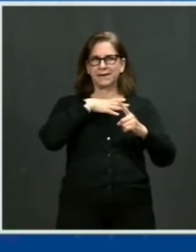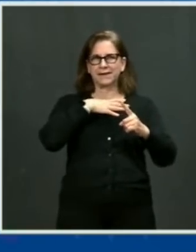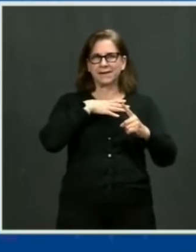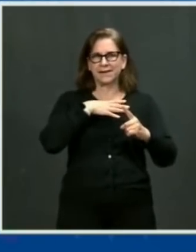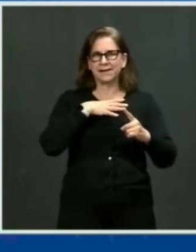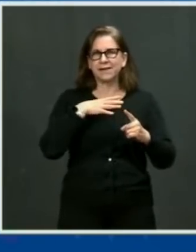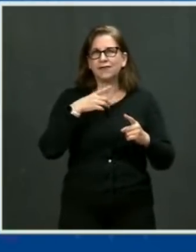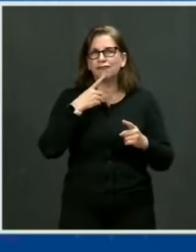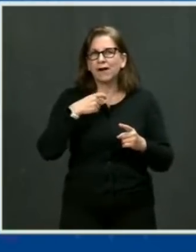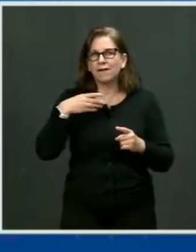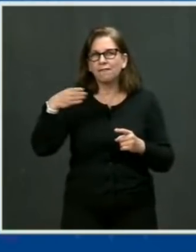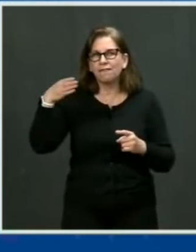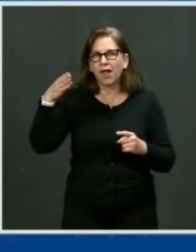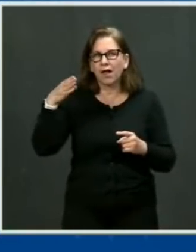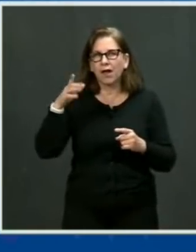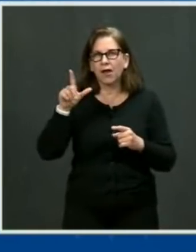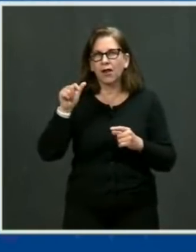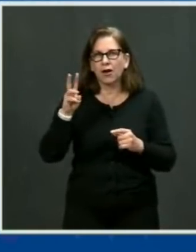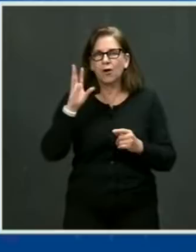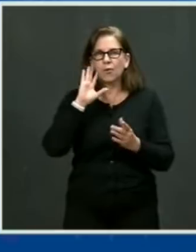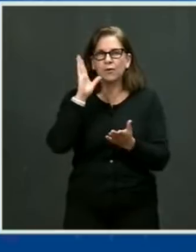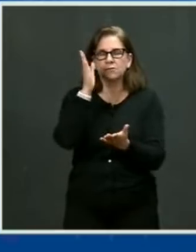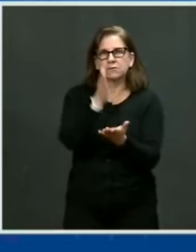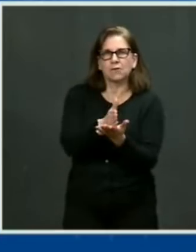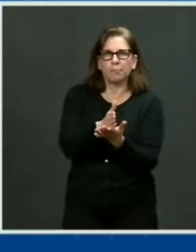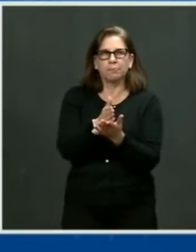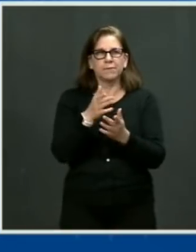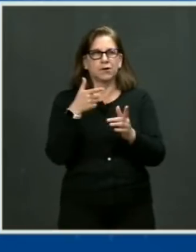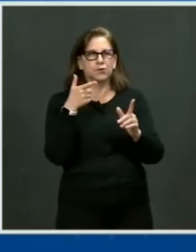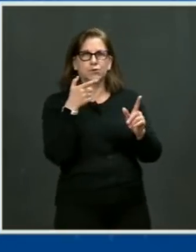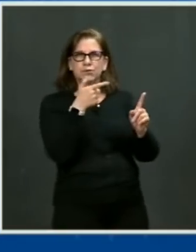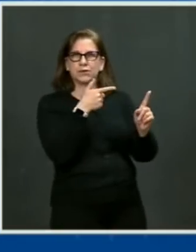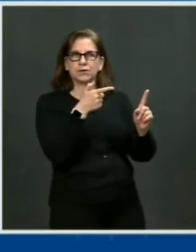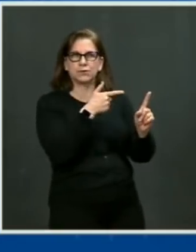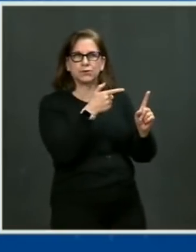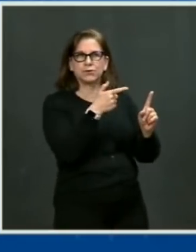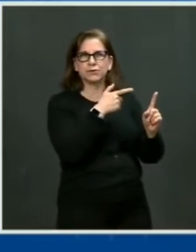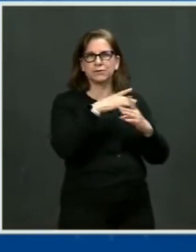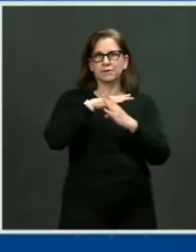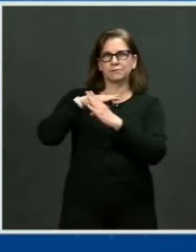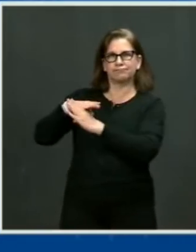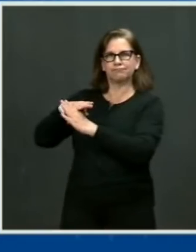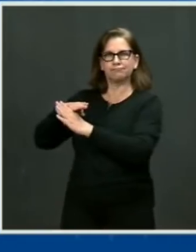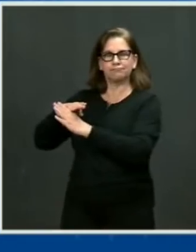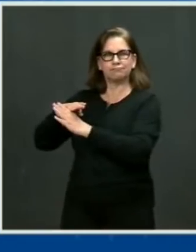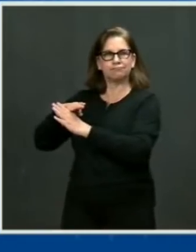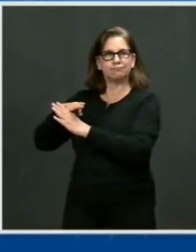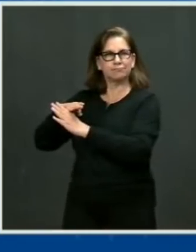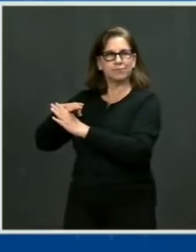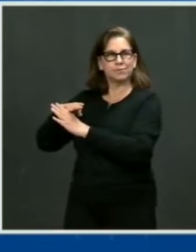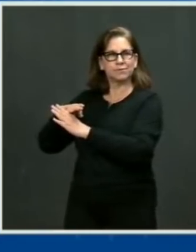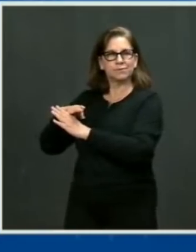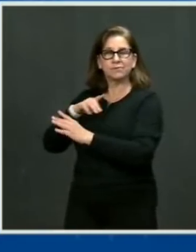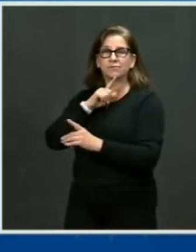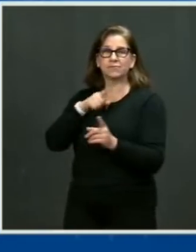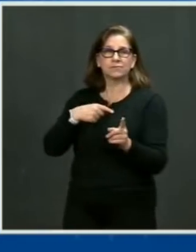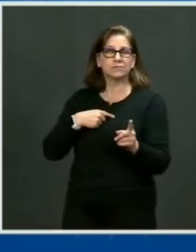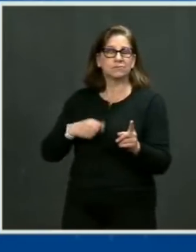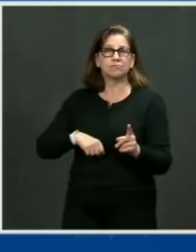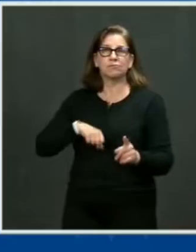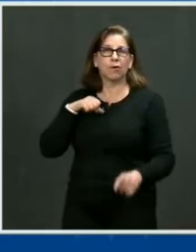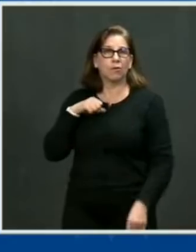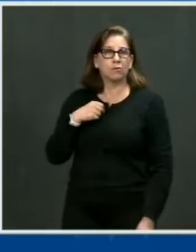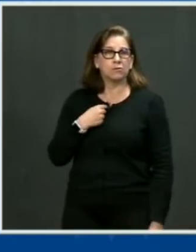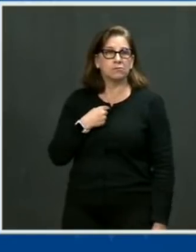can act out of their violent plans. I'm proud, excuse the point of personal privilege we used to say in the Senate,